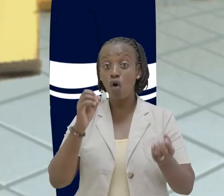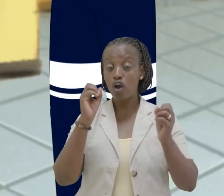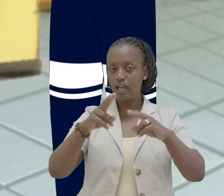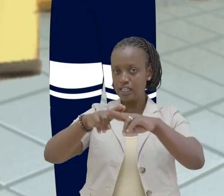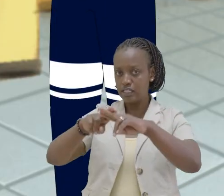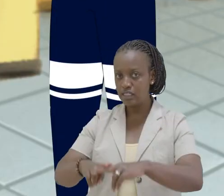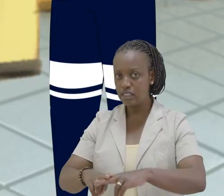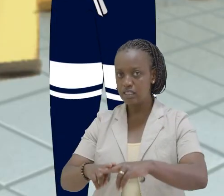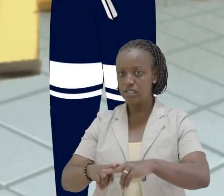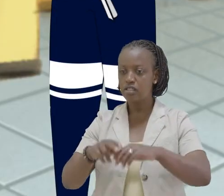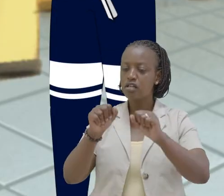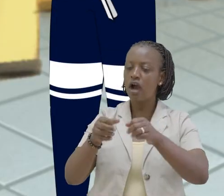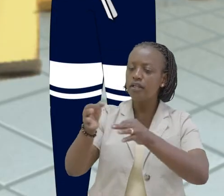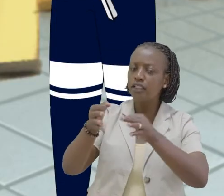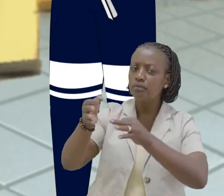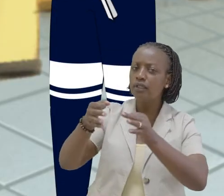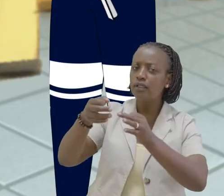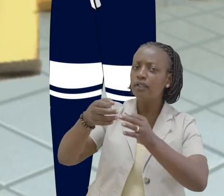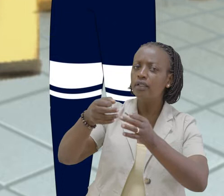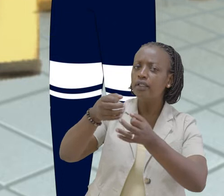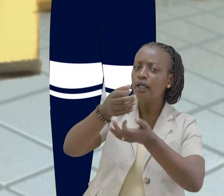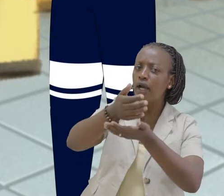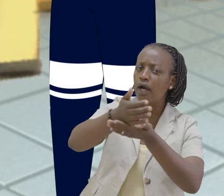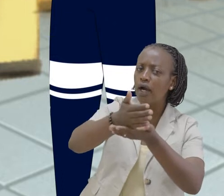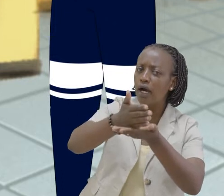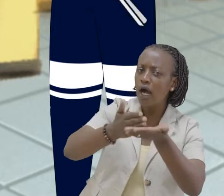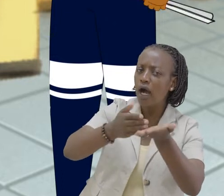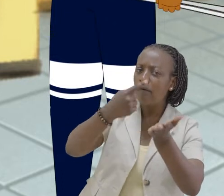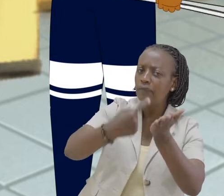let's sit down and I will explain what a half is